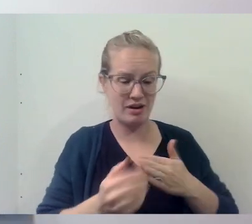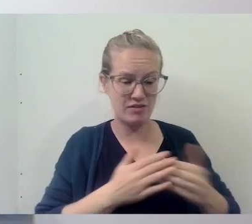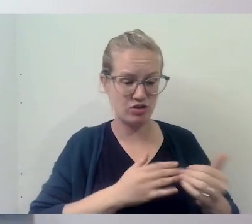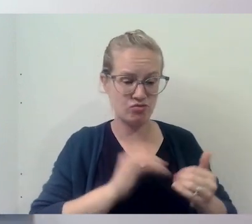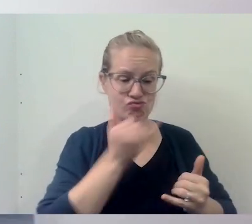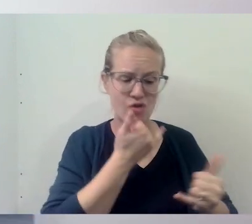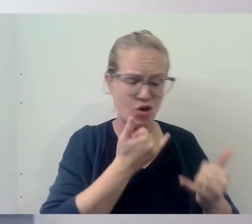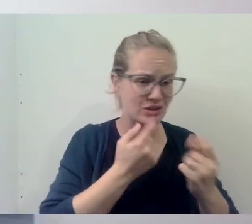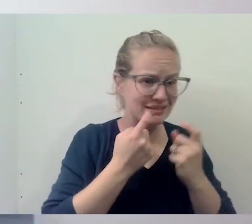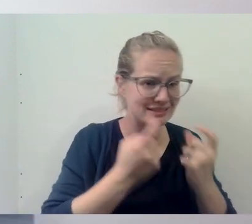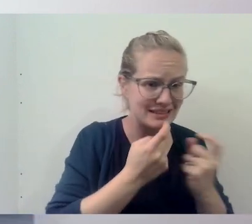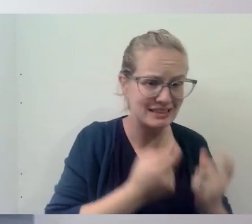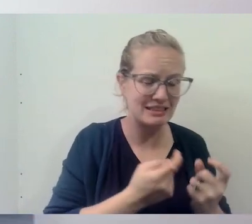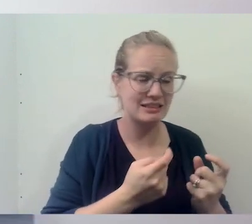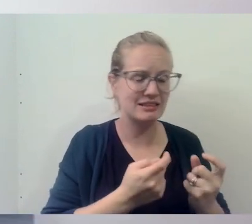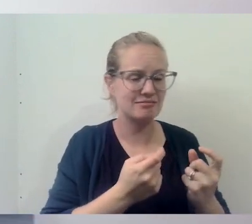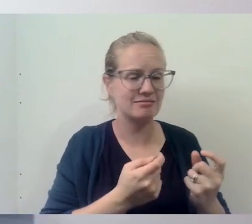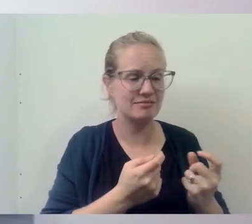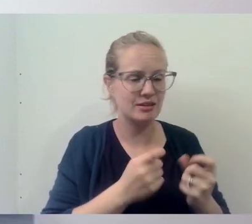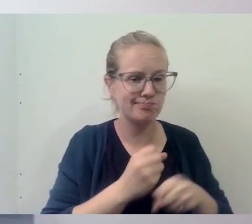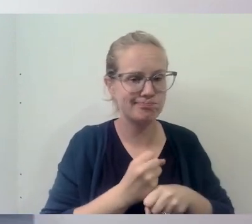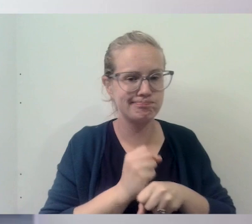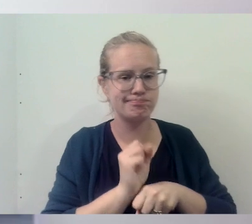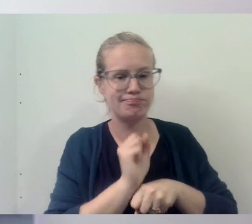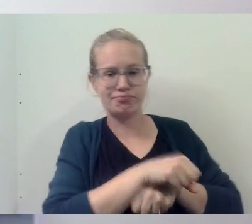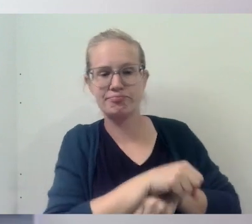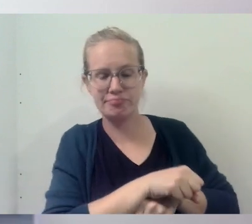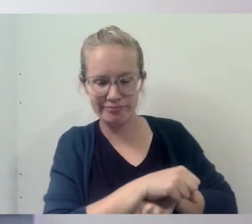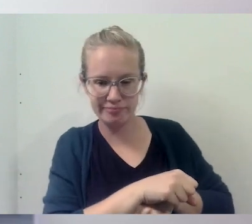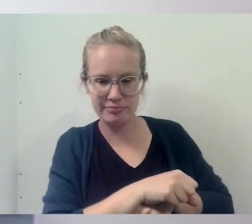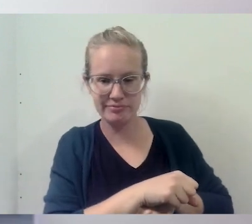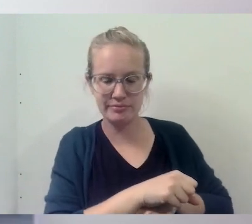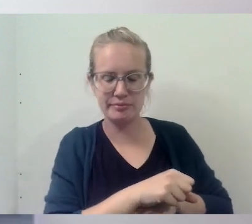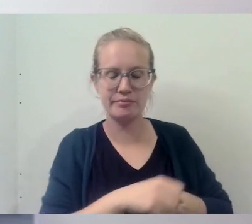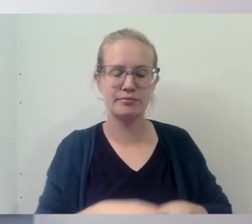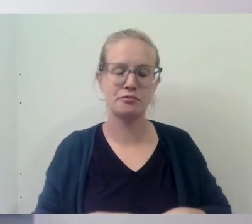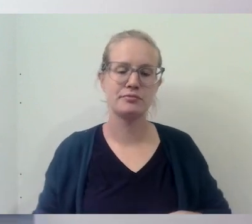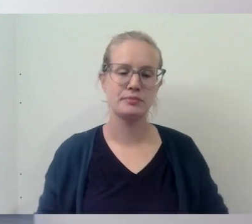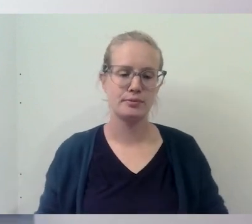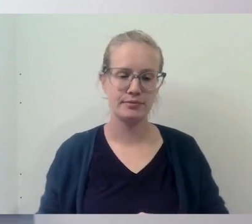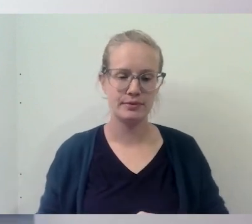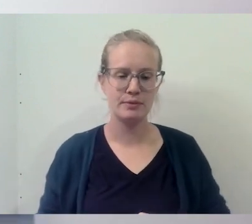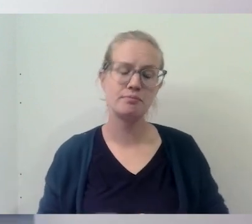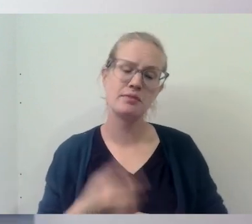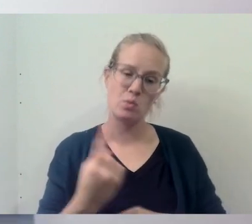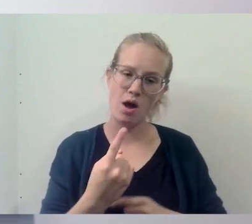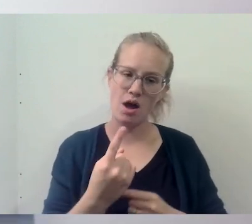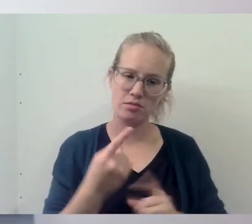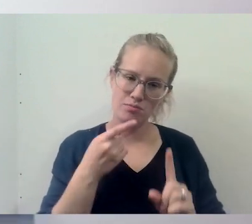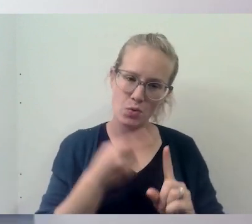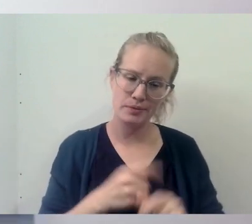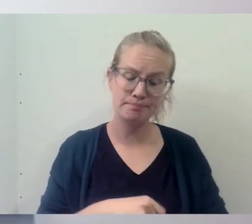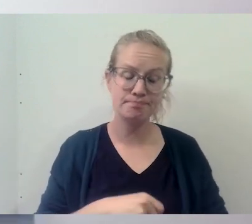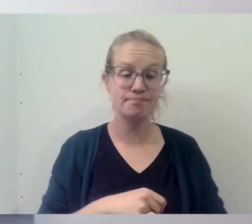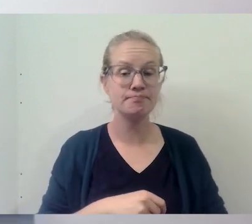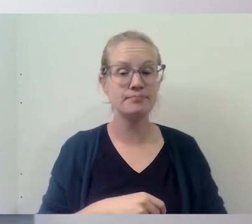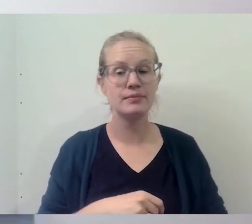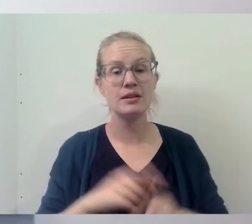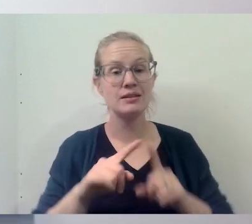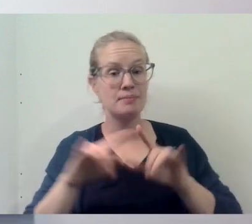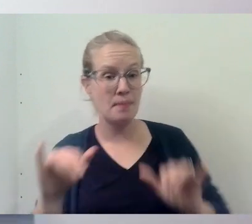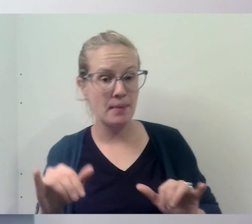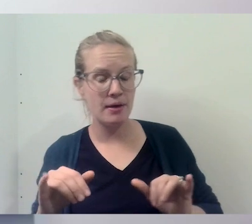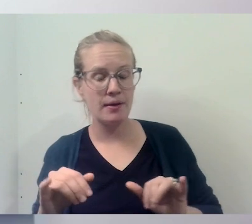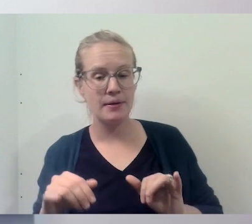faults or mistake or sin, you know, that led me to confession. So that's one. Then the other aspect